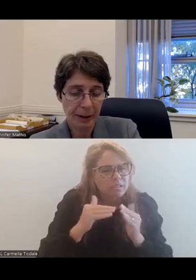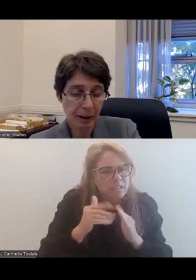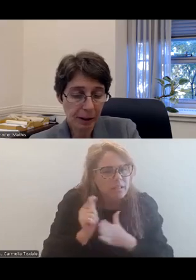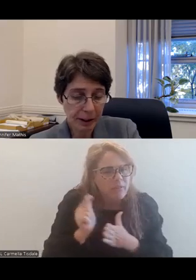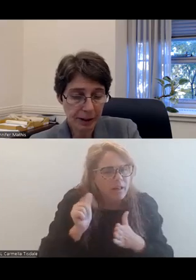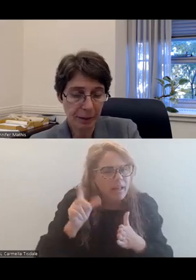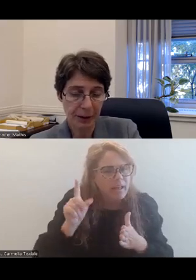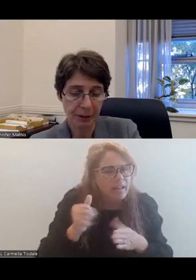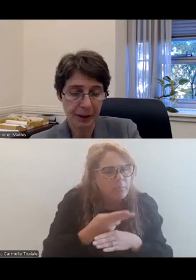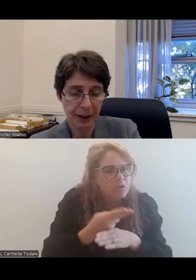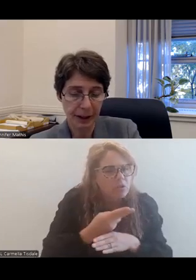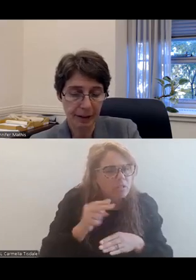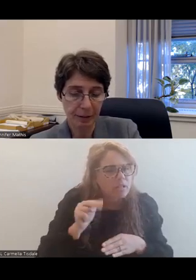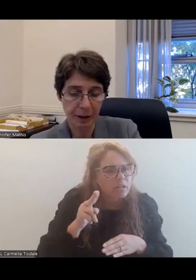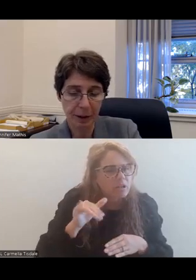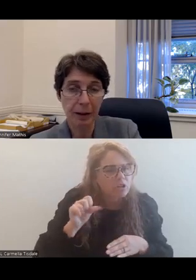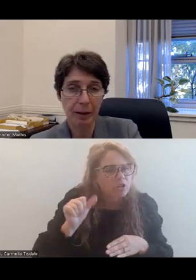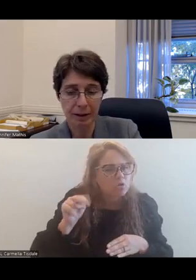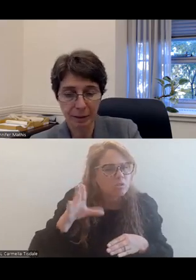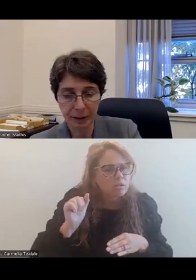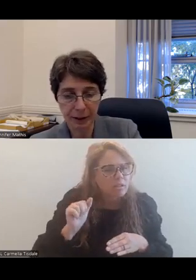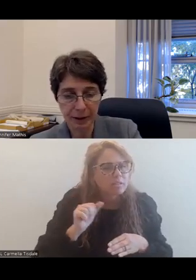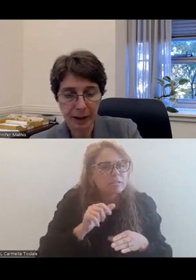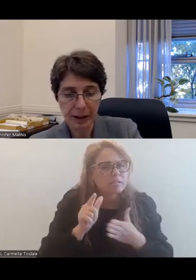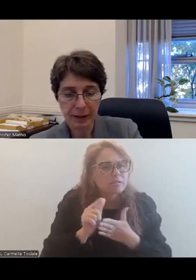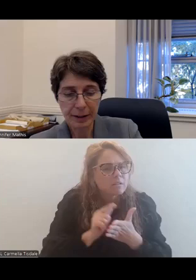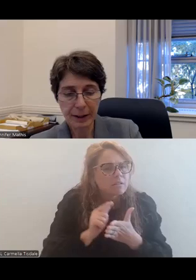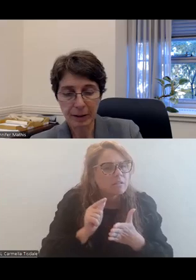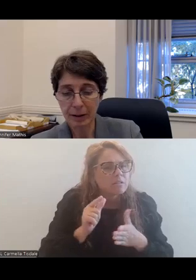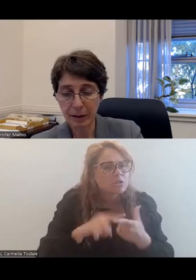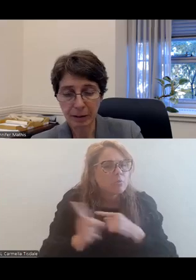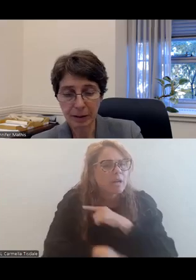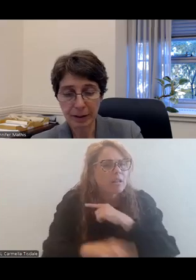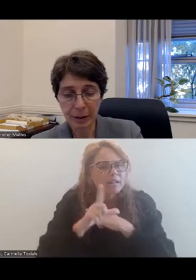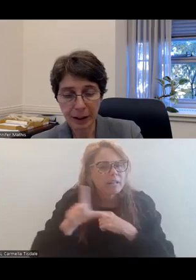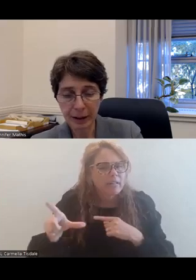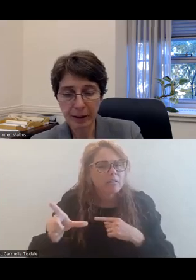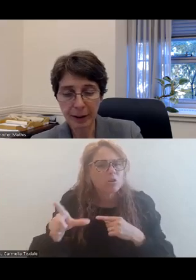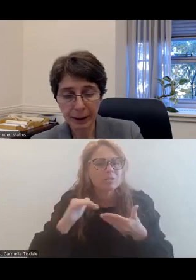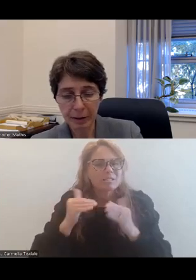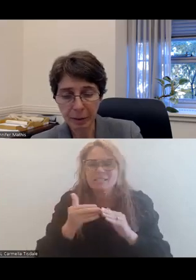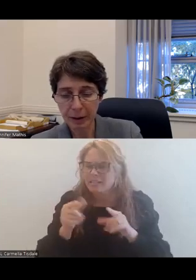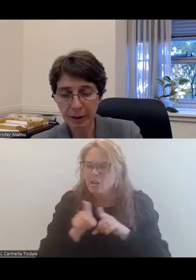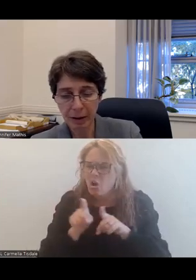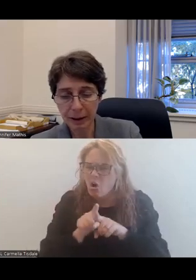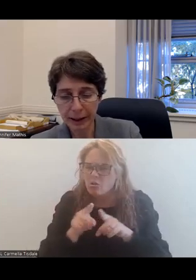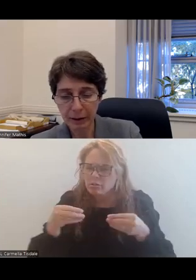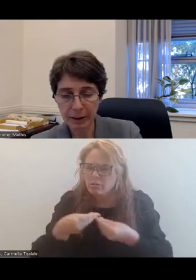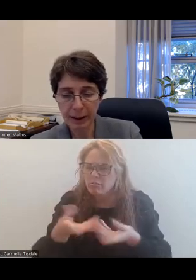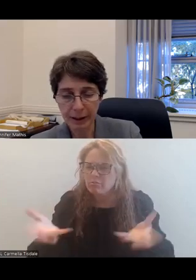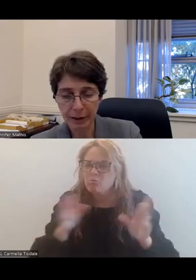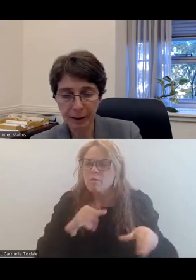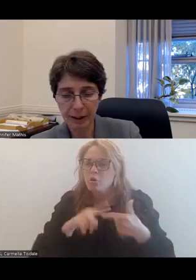and to encourage them to evict tenants with mental health disabilities. The city has also disseminated regular reports to